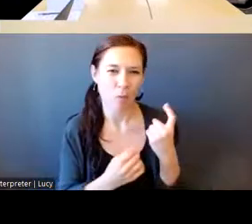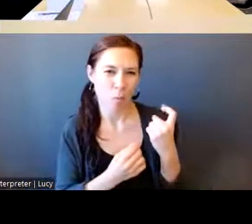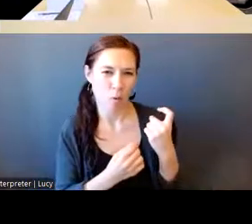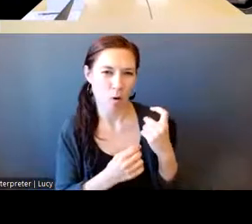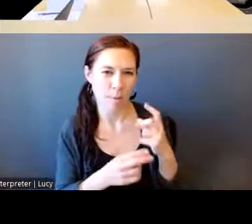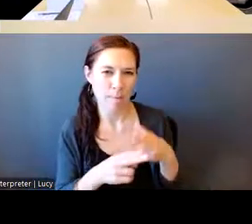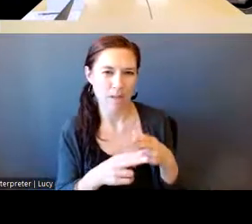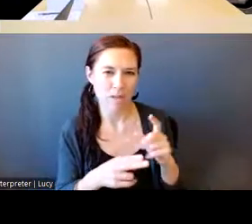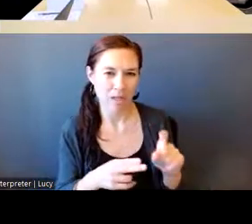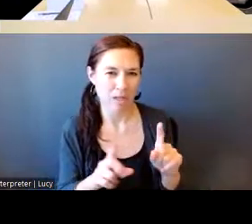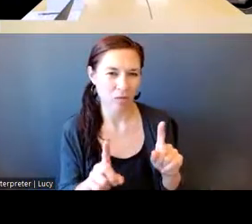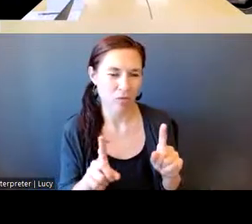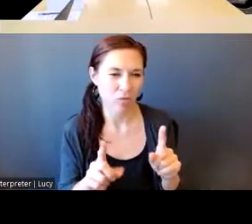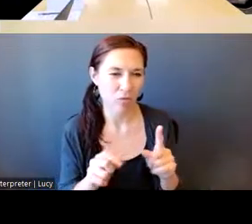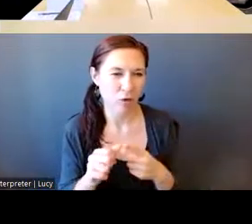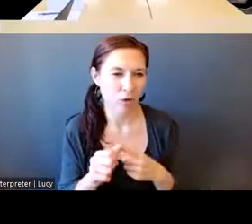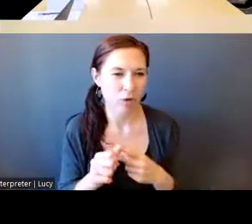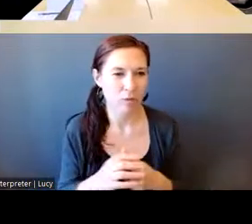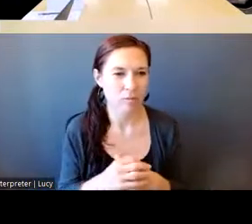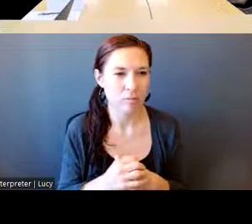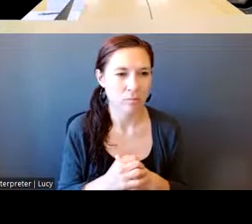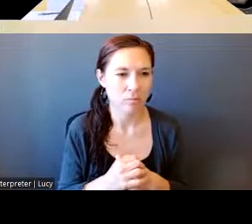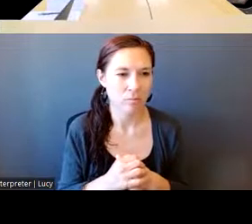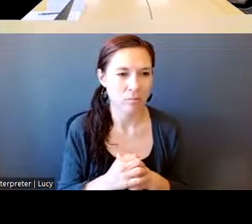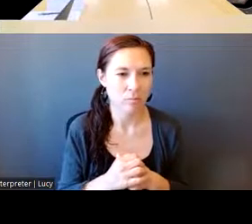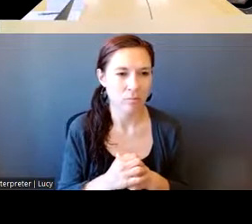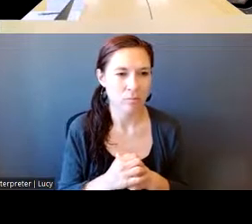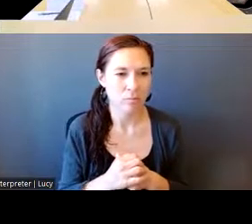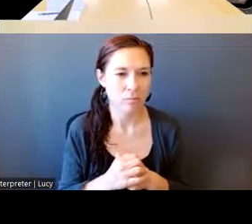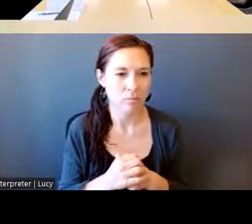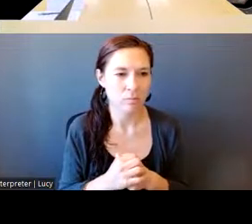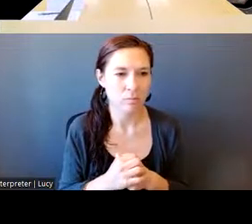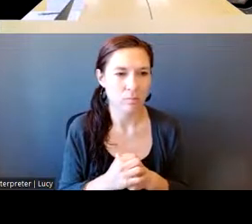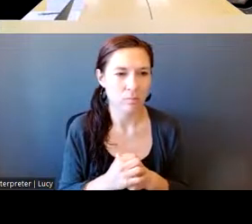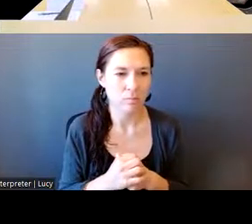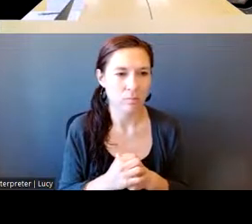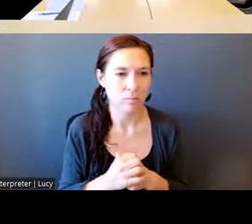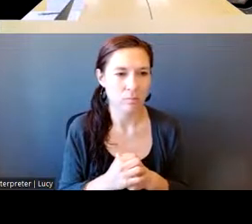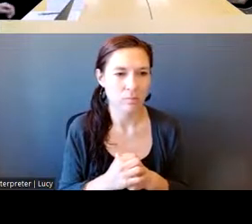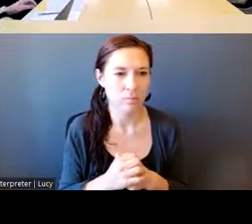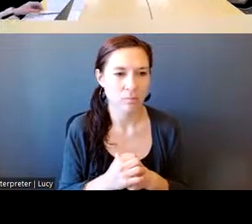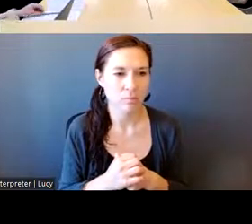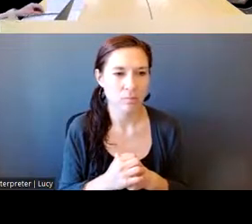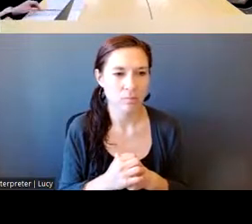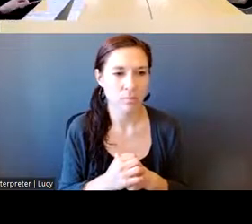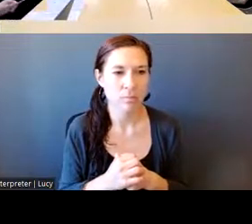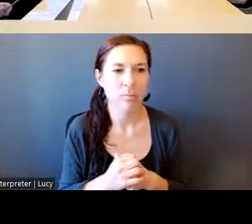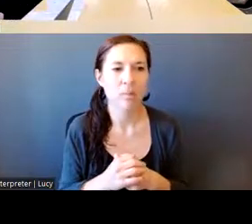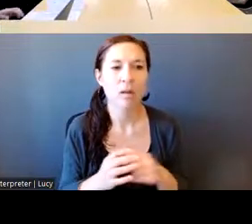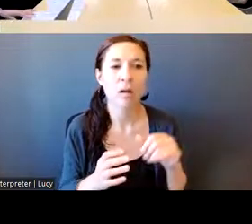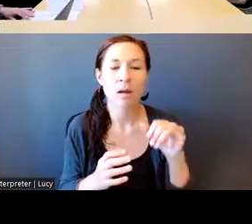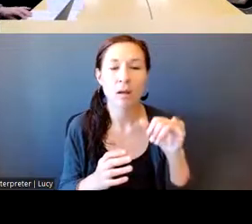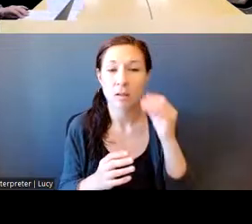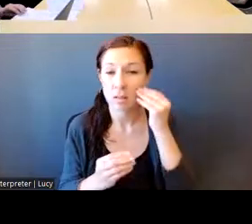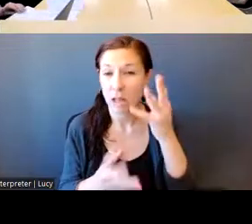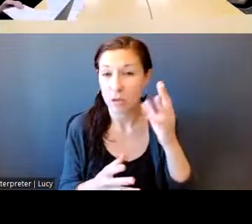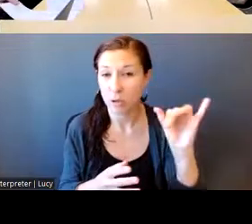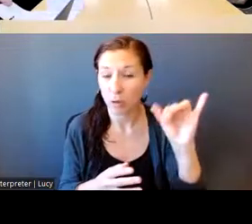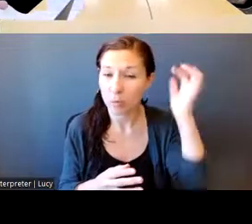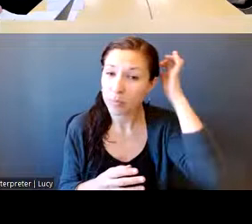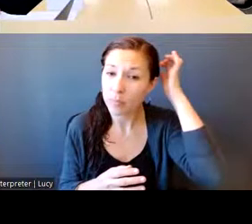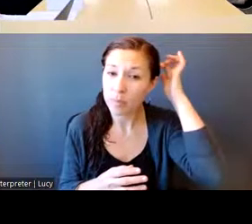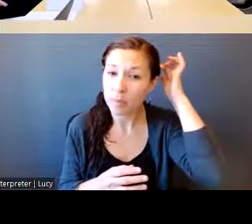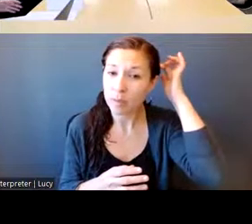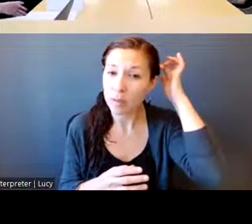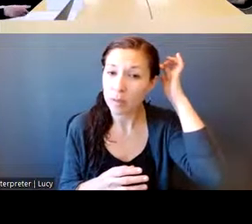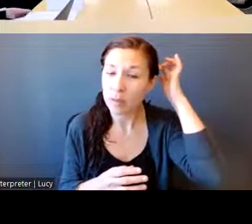Um, so just as a wrap up, just so everyone knows what's going on here too. We did have, uh, we filed our